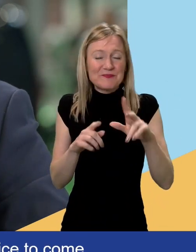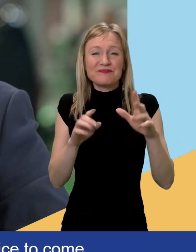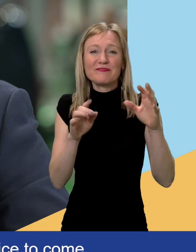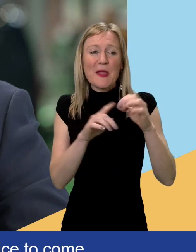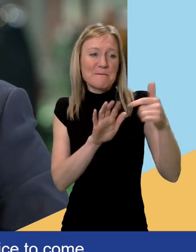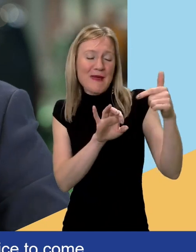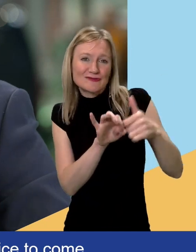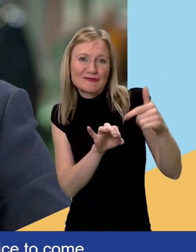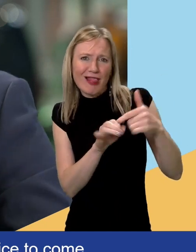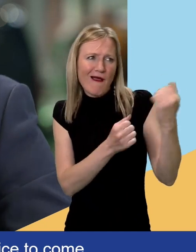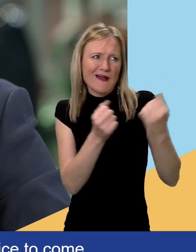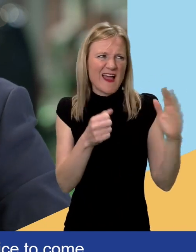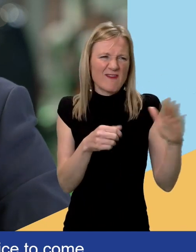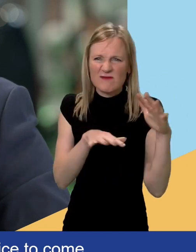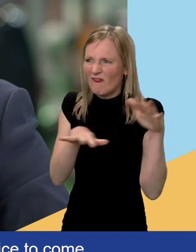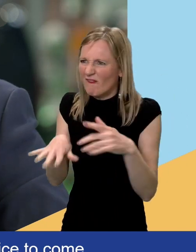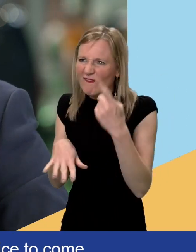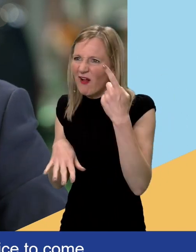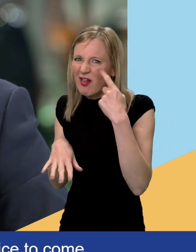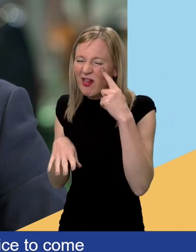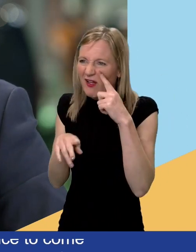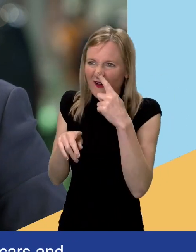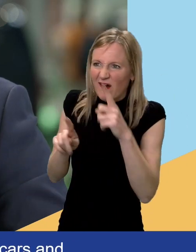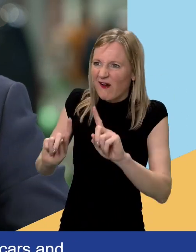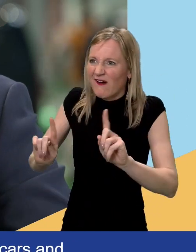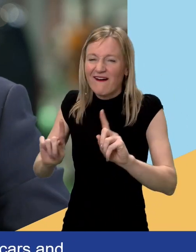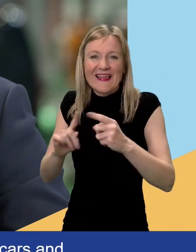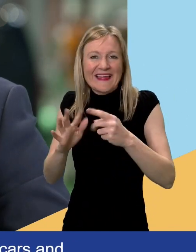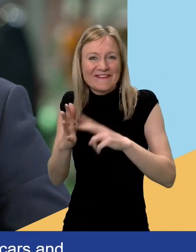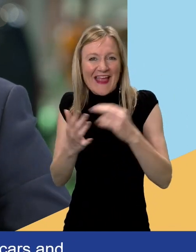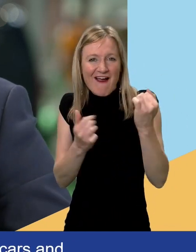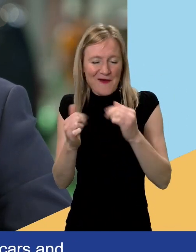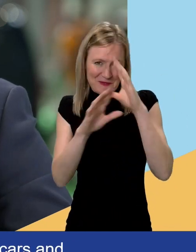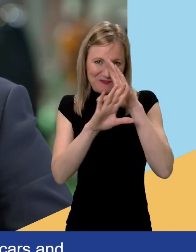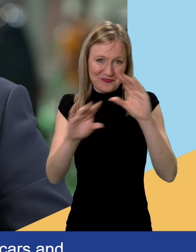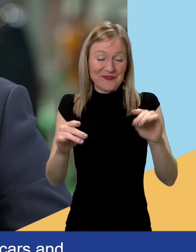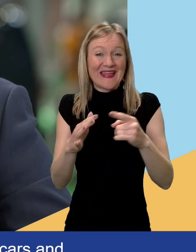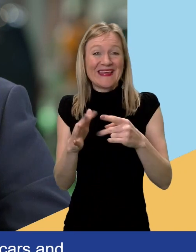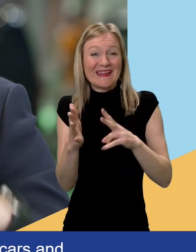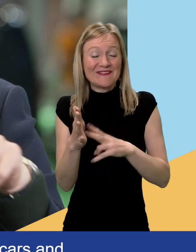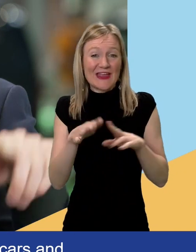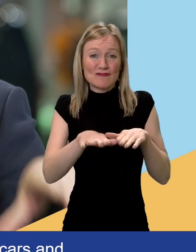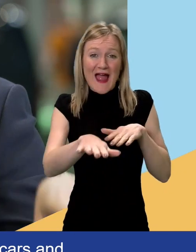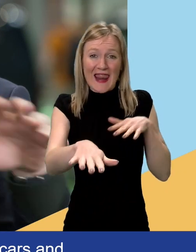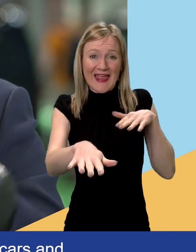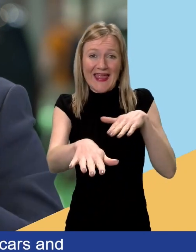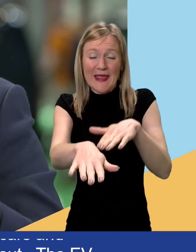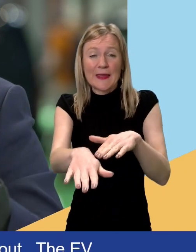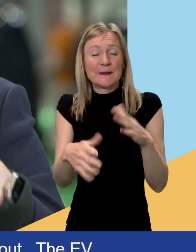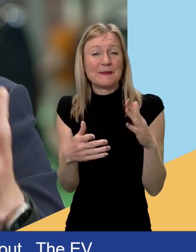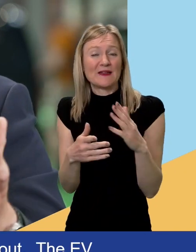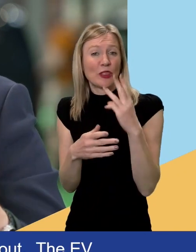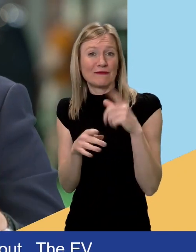EVs that are on the show. It's all about what we're about. Yeah, brilliant. So the EV Rally, we've been going for the past three years. We've done London to